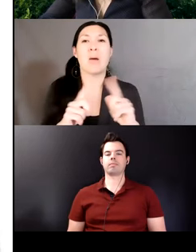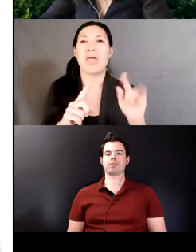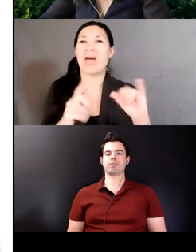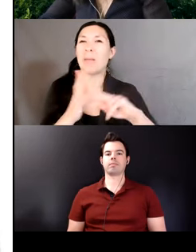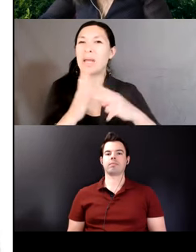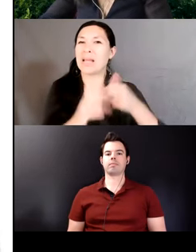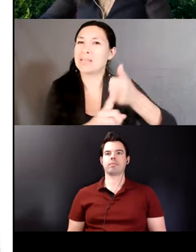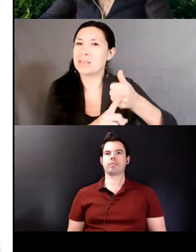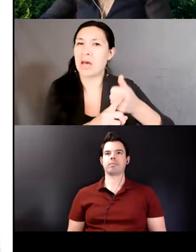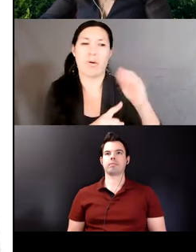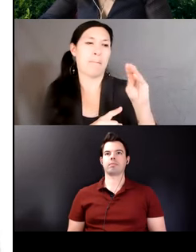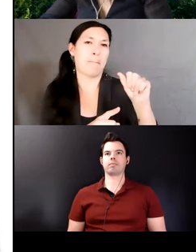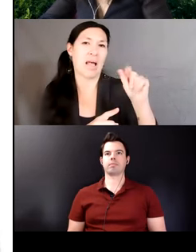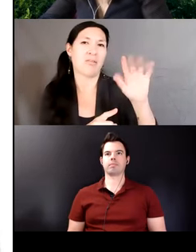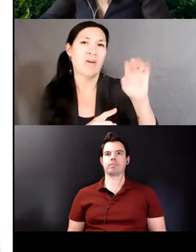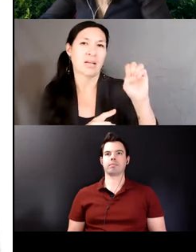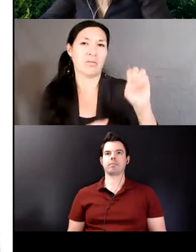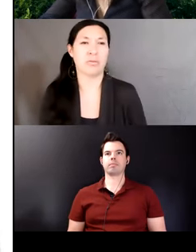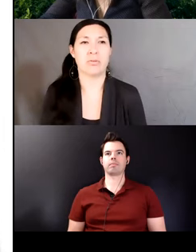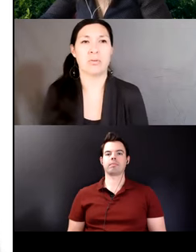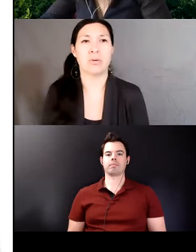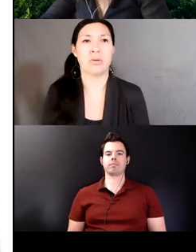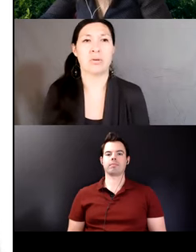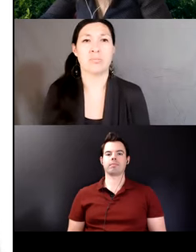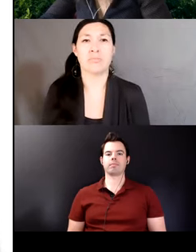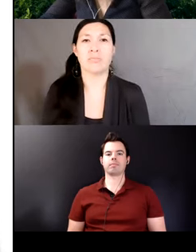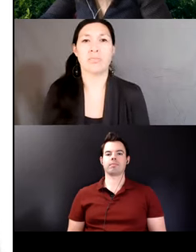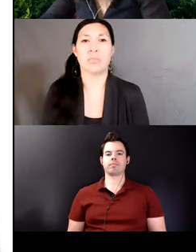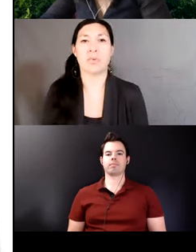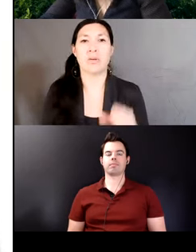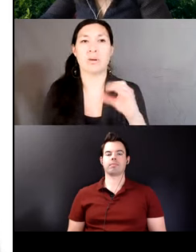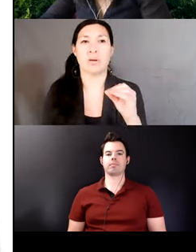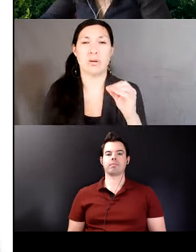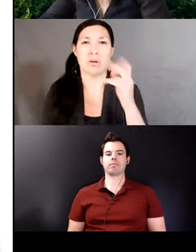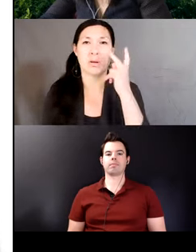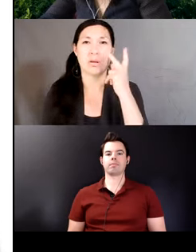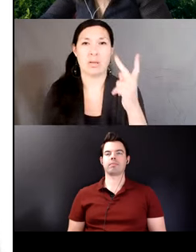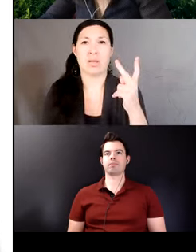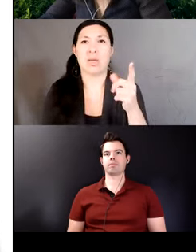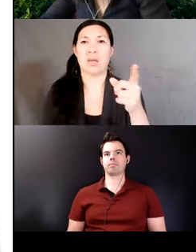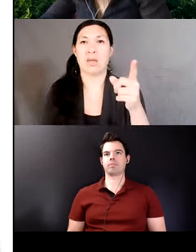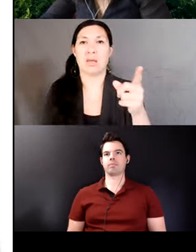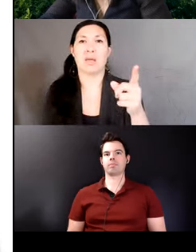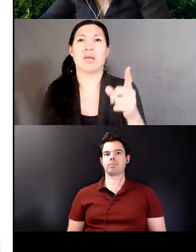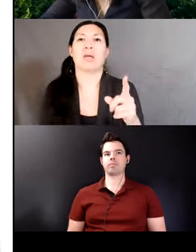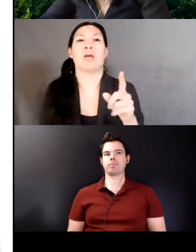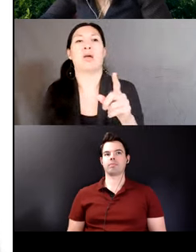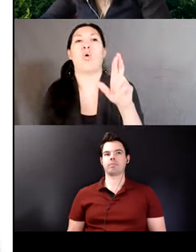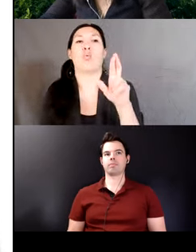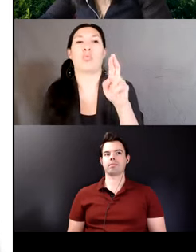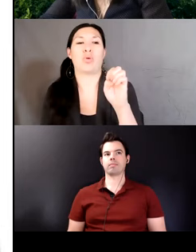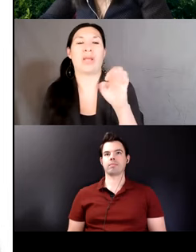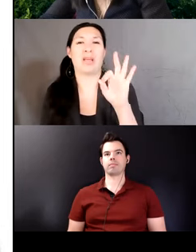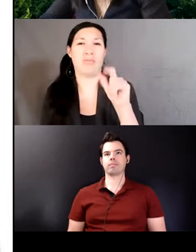support my claim, I will use as evidence the reflexive and the benefactive suffixes bearing compositional meanings